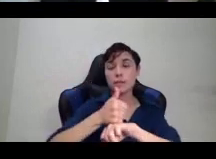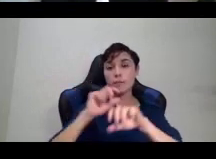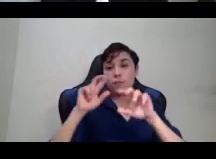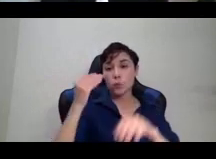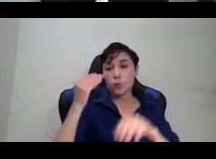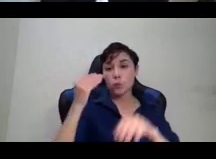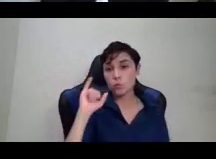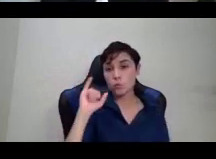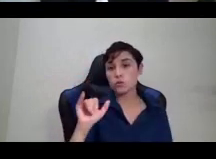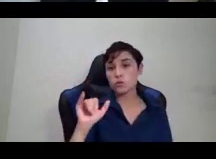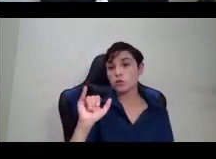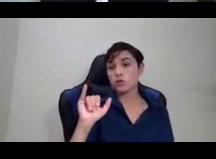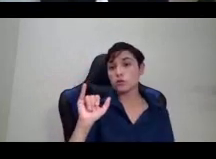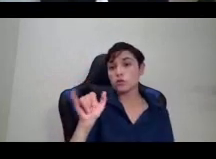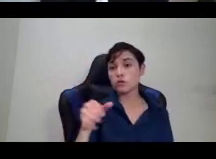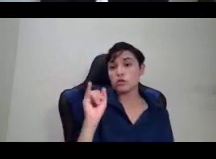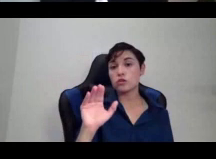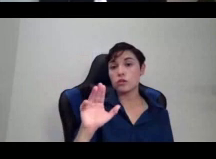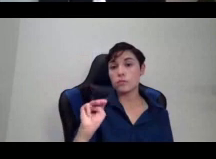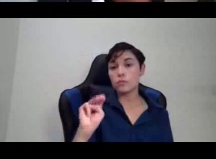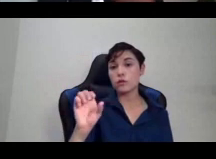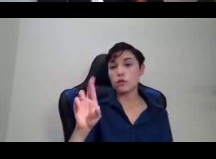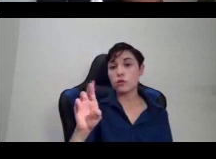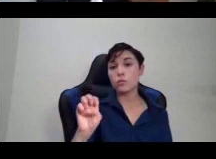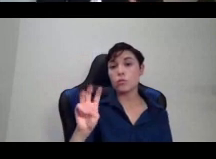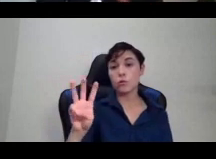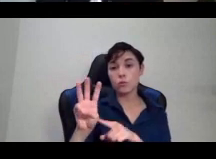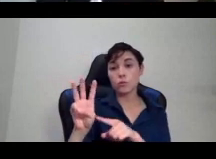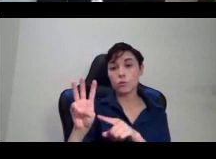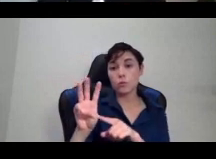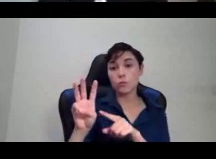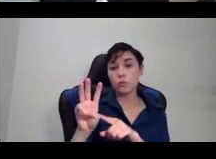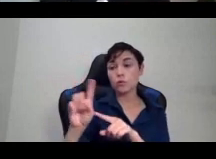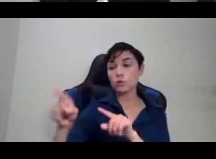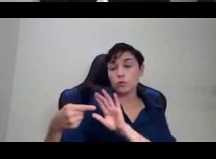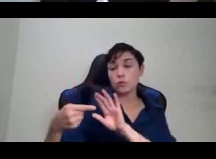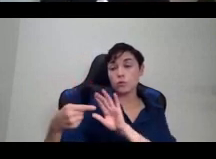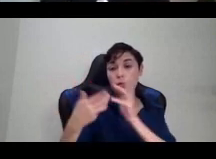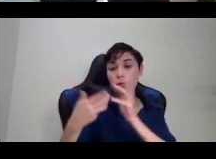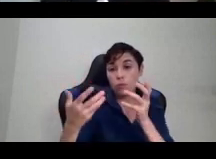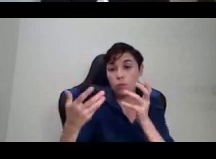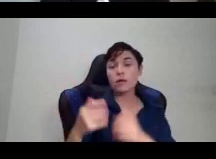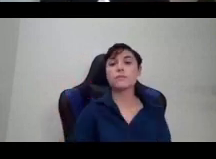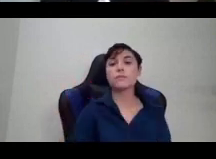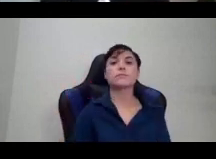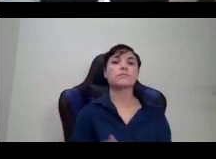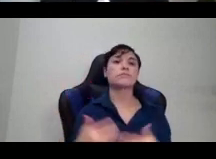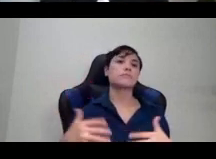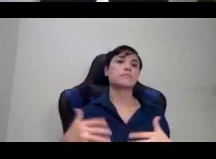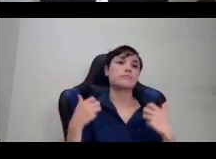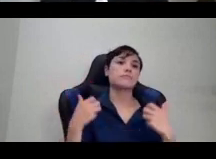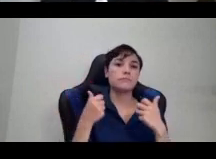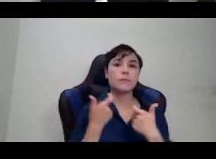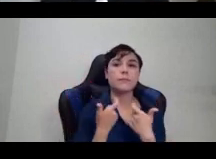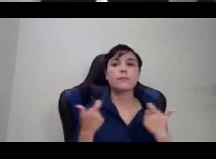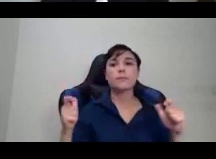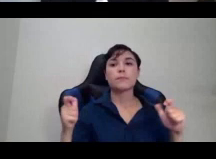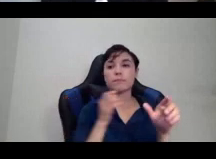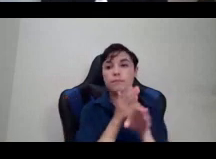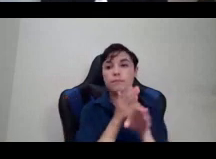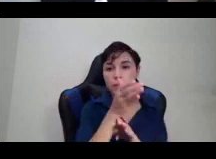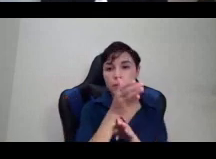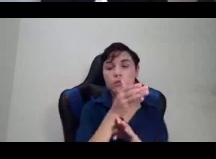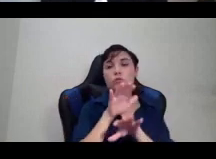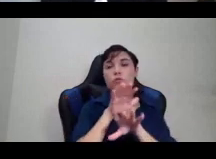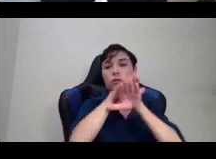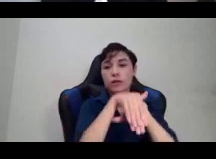was that there was a major hypocrisy at the center of lynch mob society that claimed to care